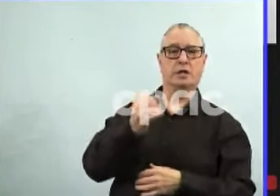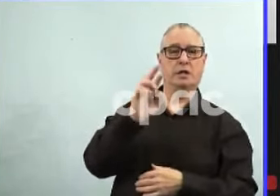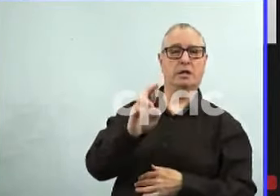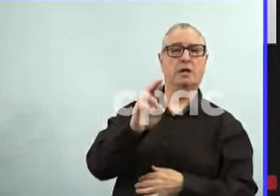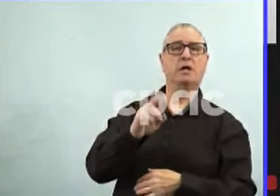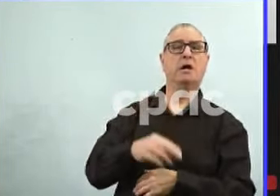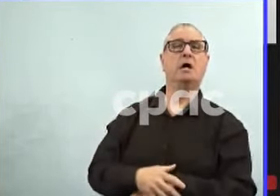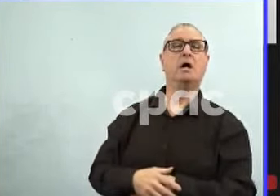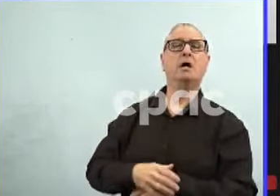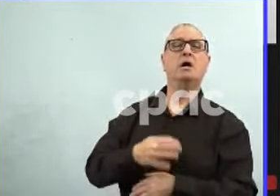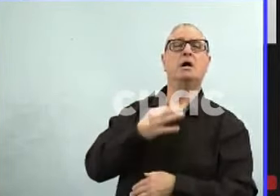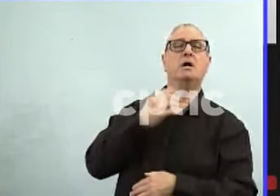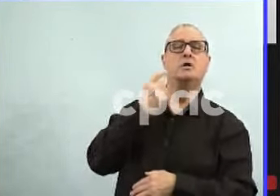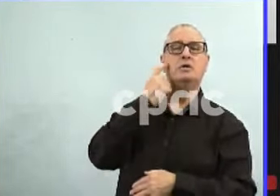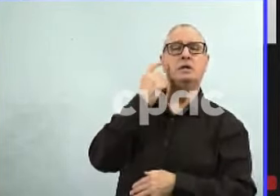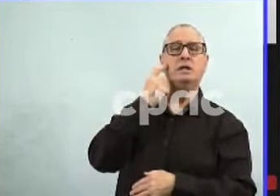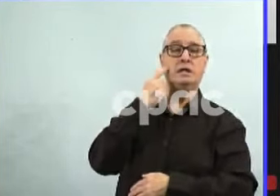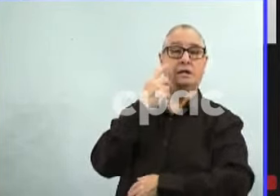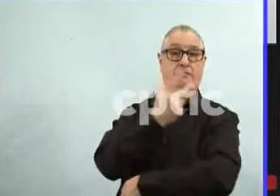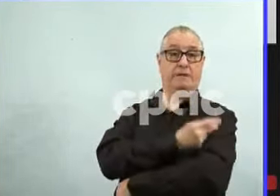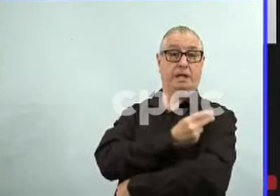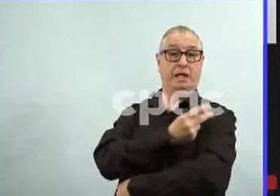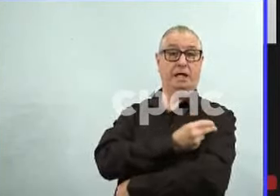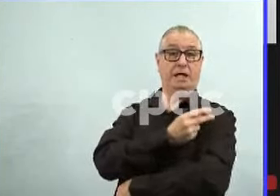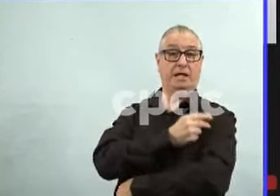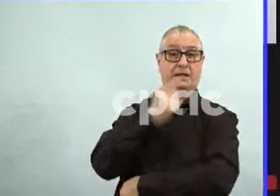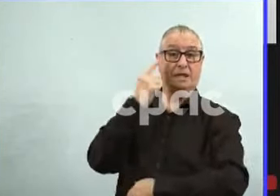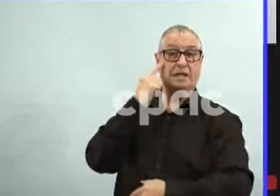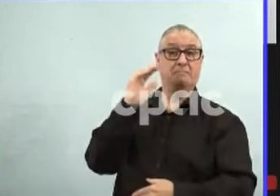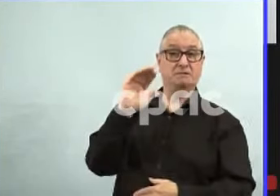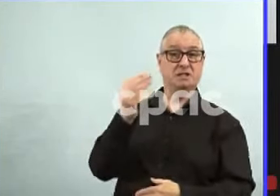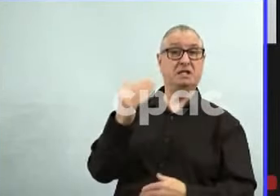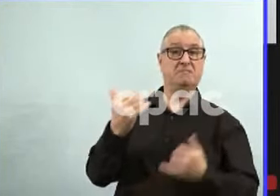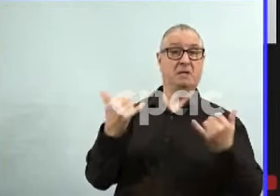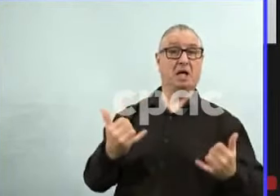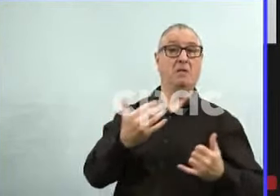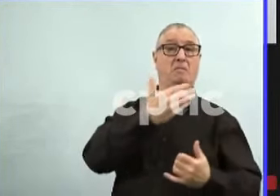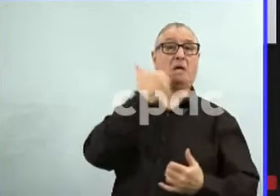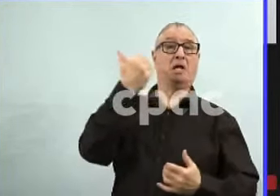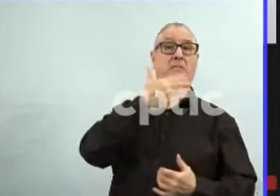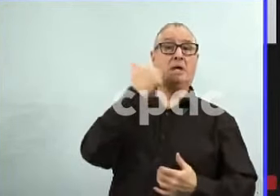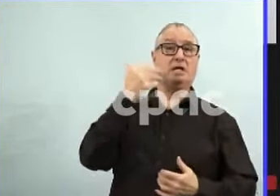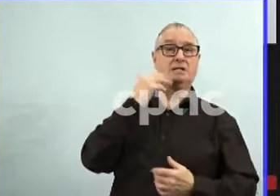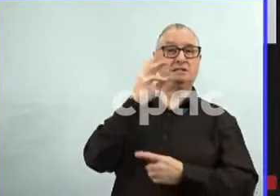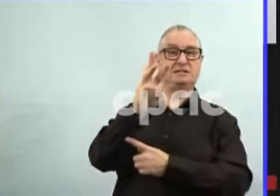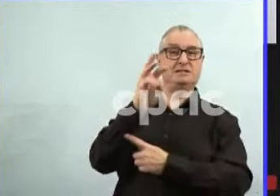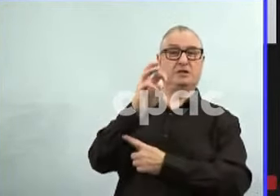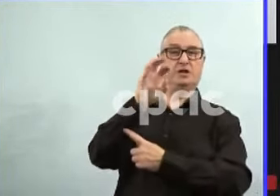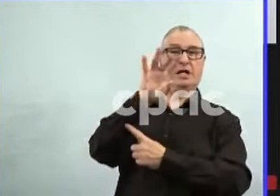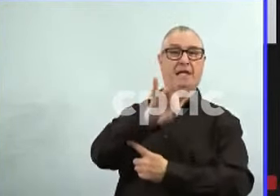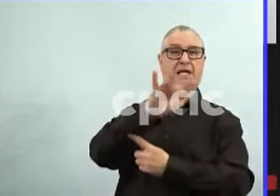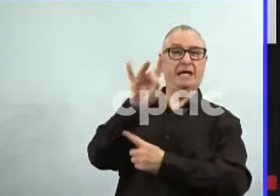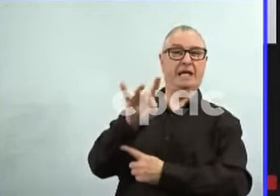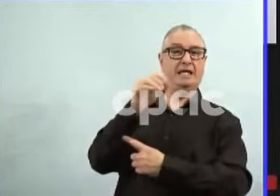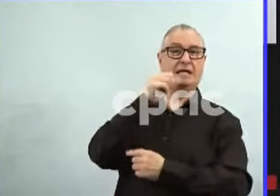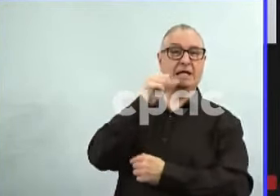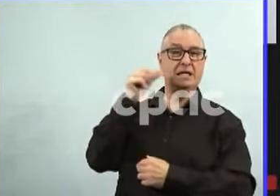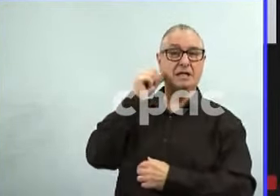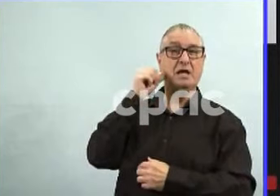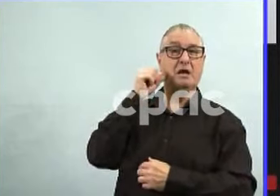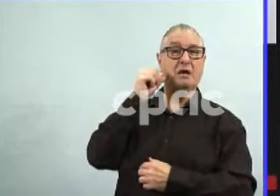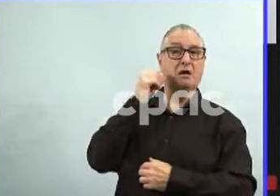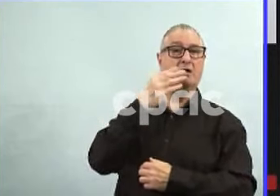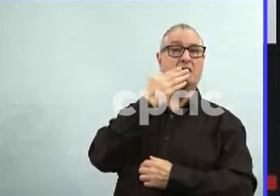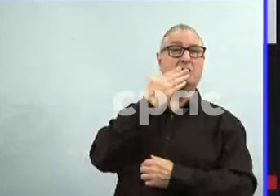surprising, I think, in the right direction. There were 688 recorded yesterday, which I think is a pretty good number at this stage in the